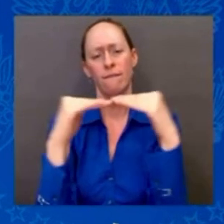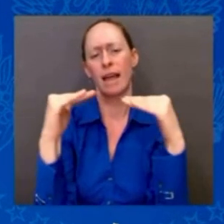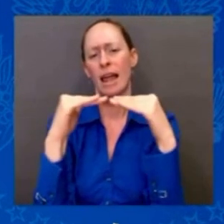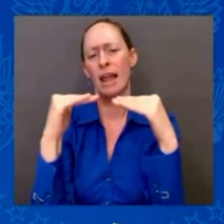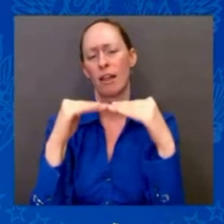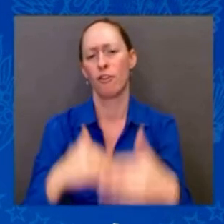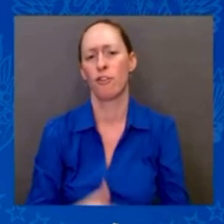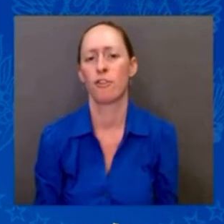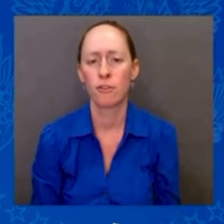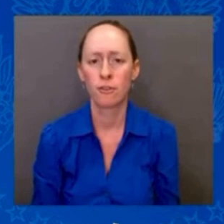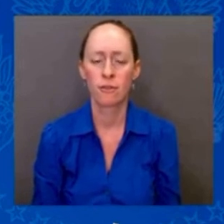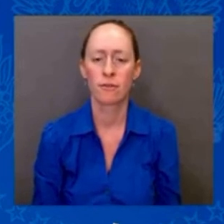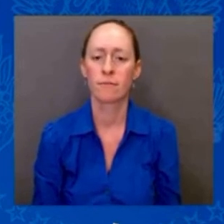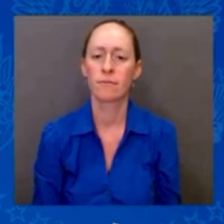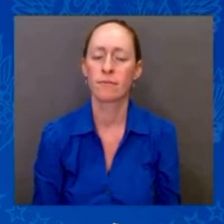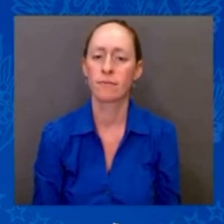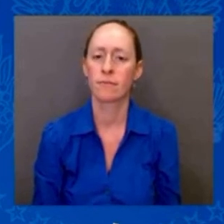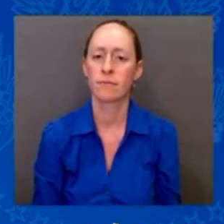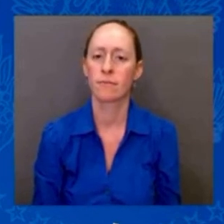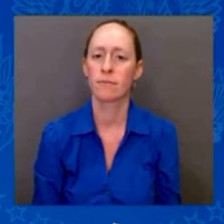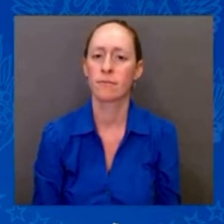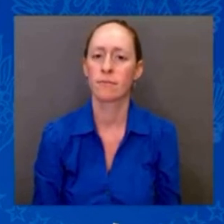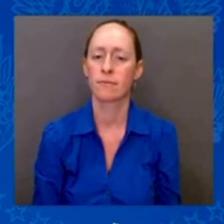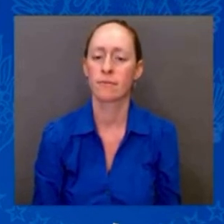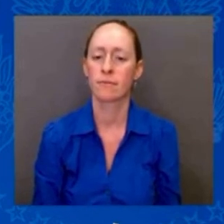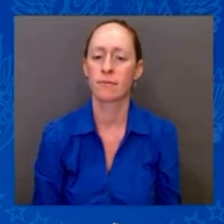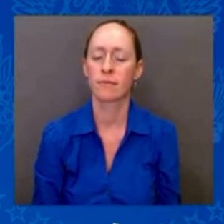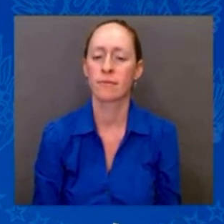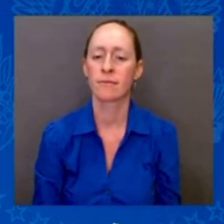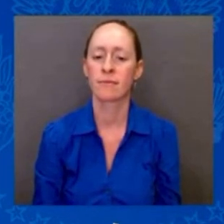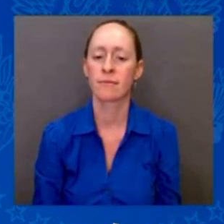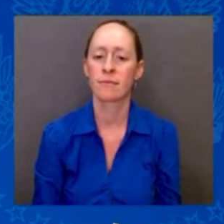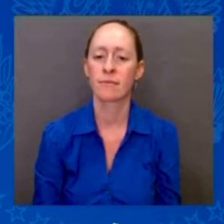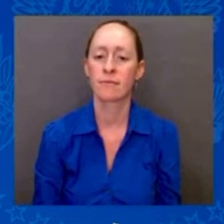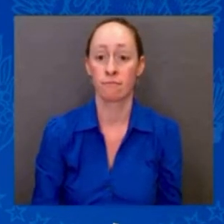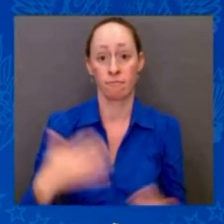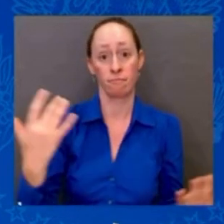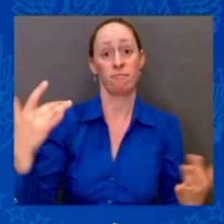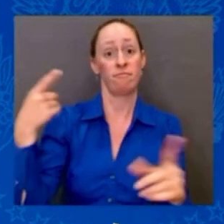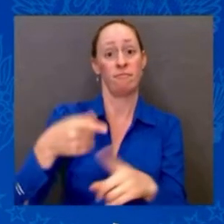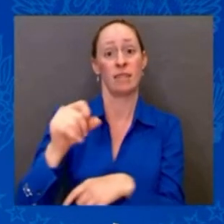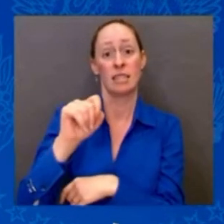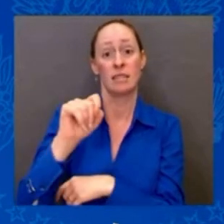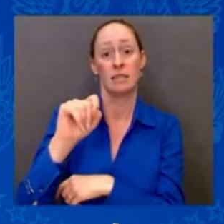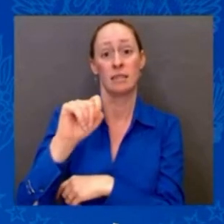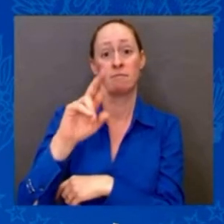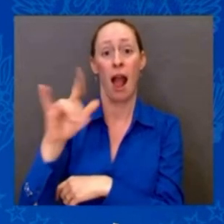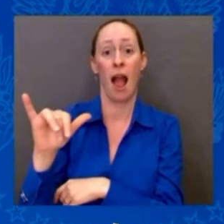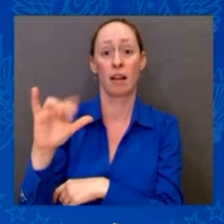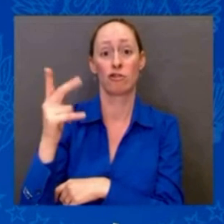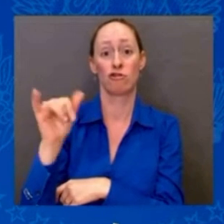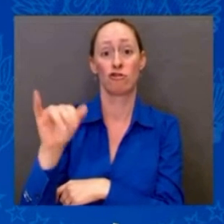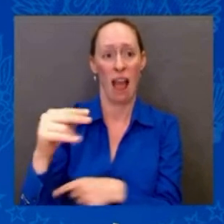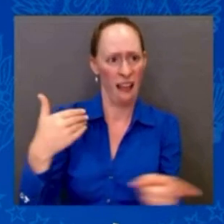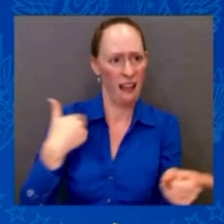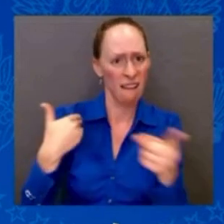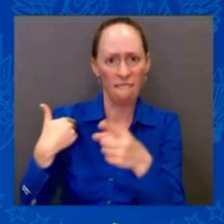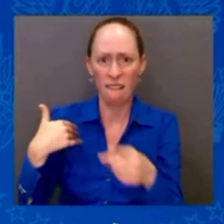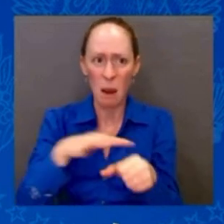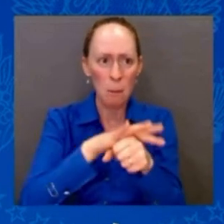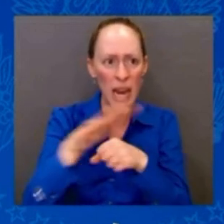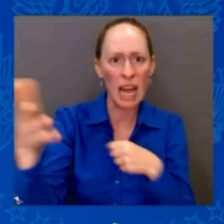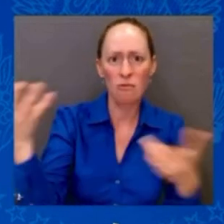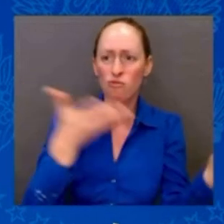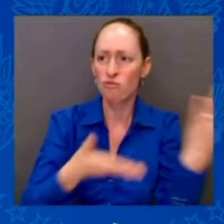working the way they should. And these labor agreements build on other actions we've taken. During the pandemic,